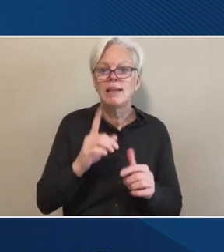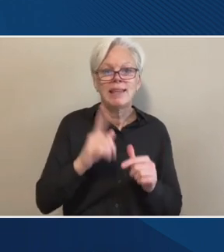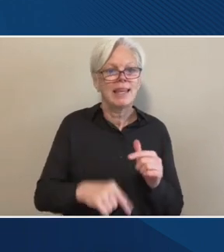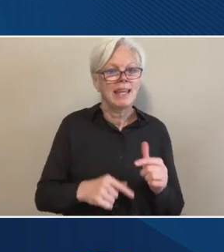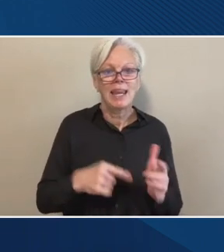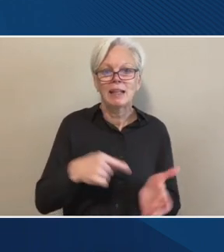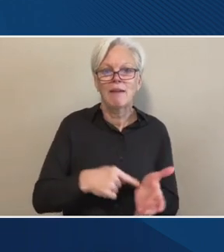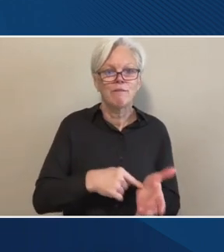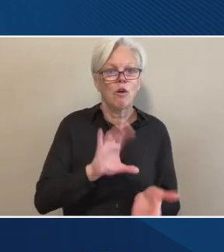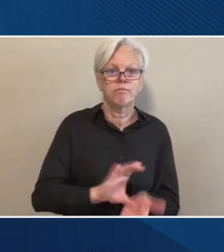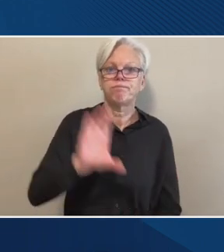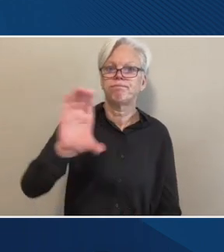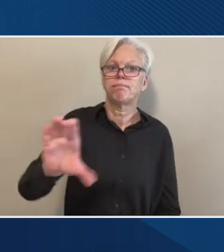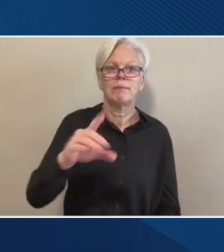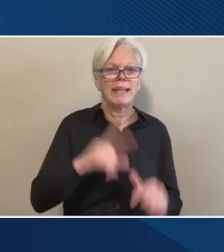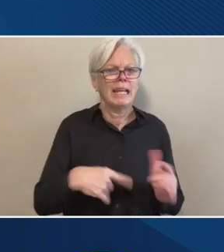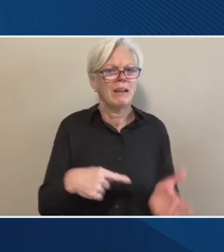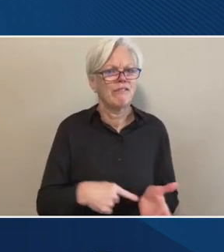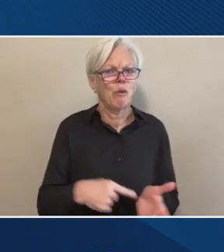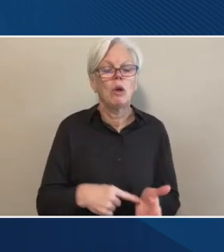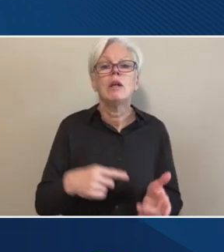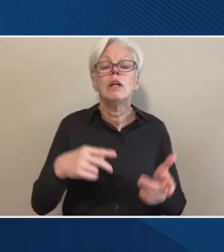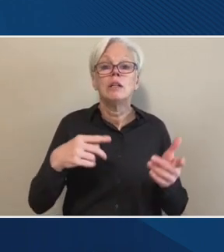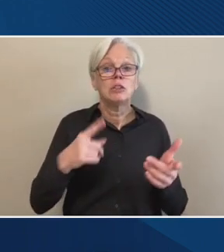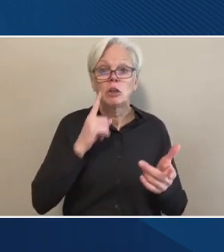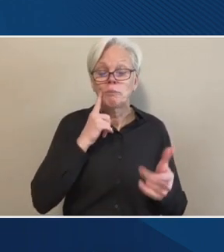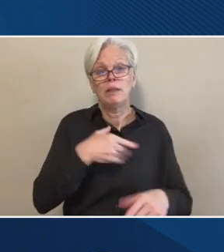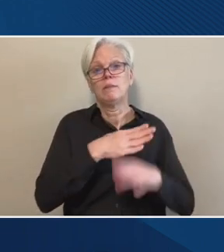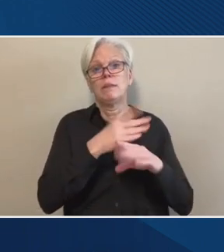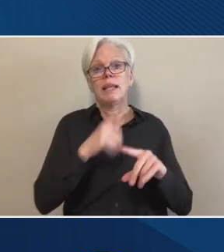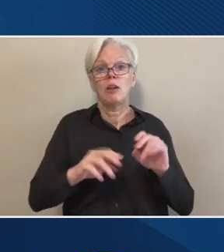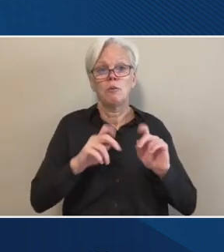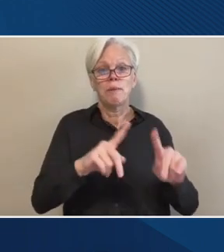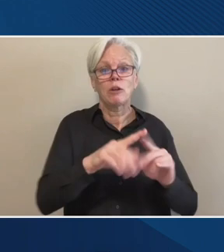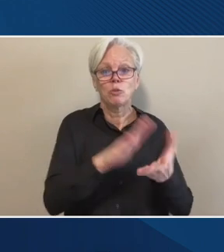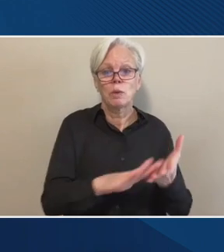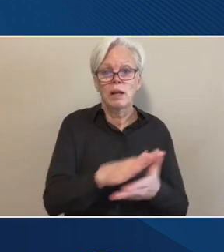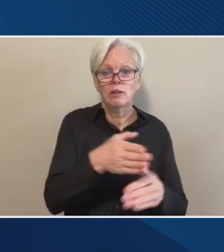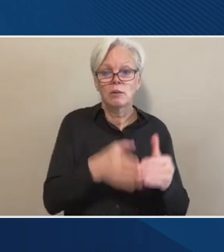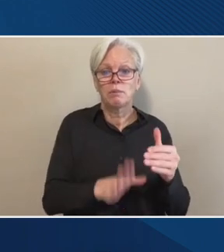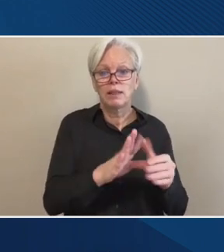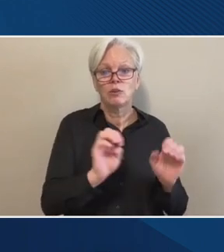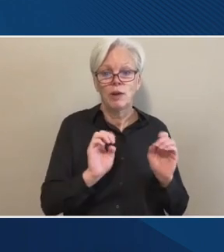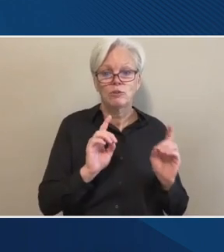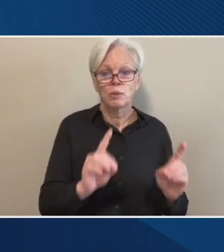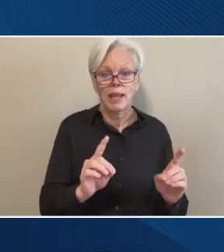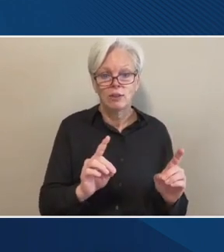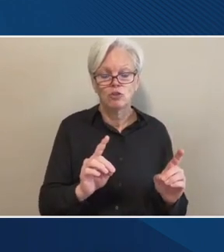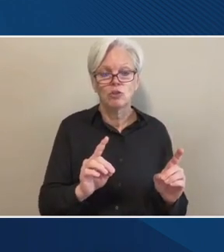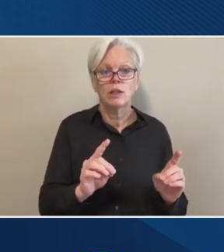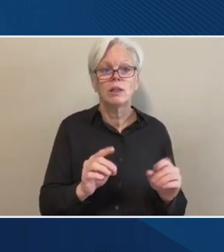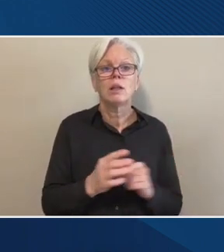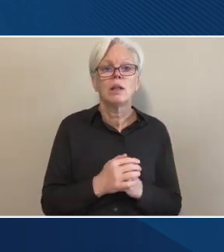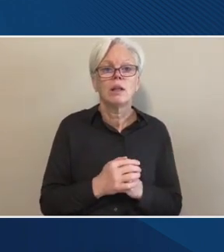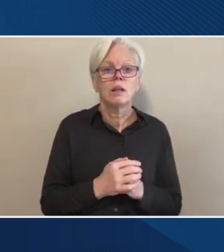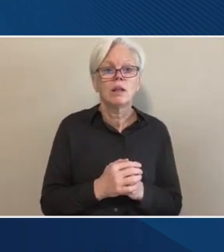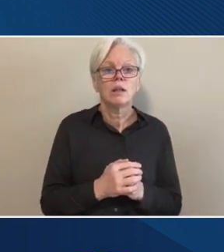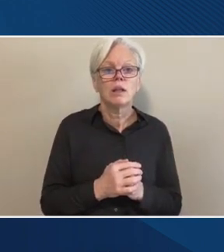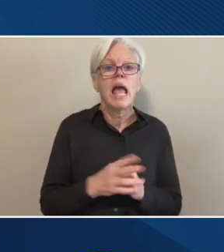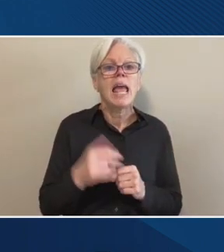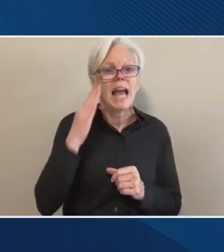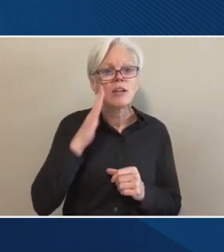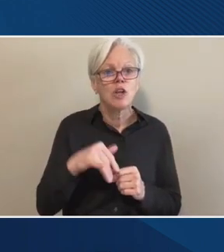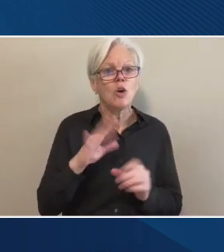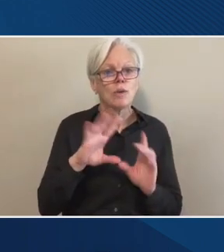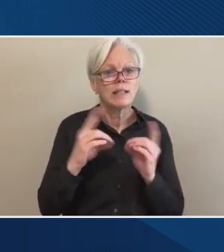that prevents them from trying to go back to college or to complete their education. Um, and I know the department told us